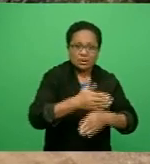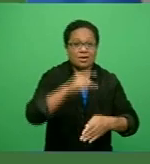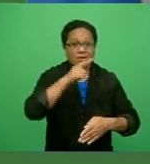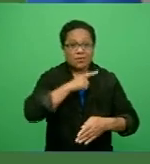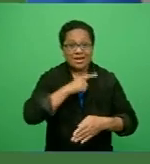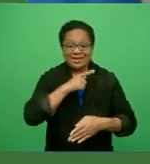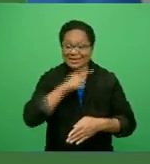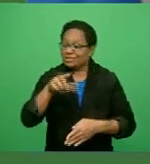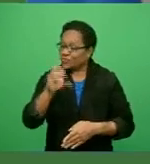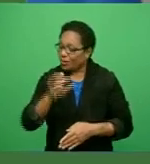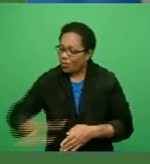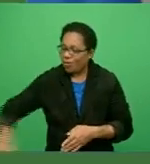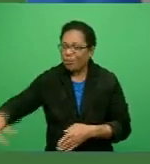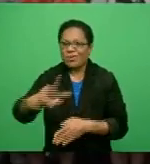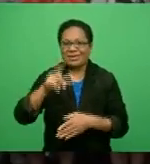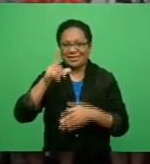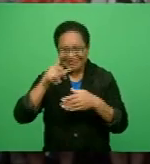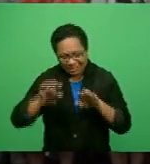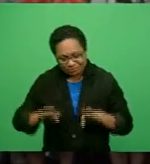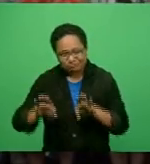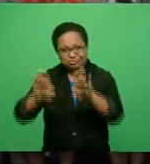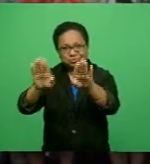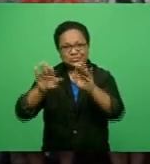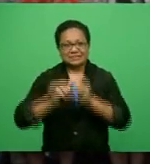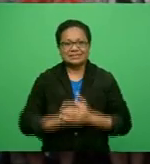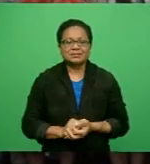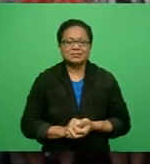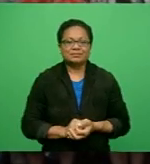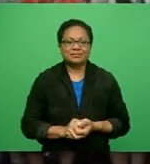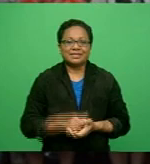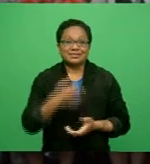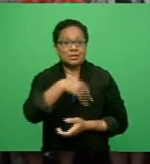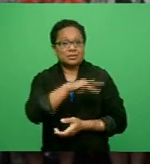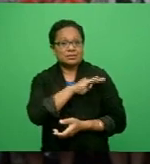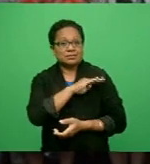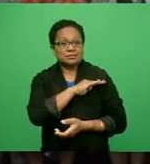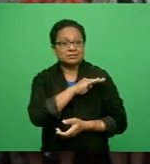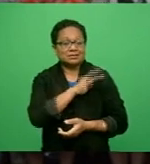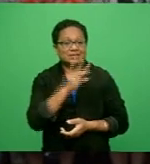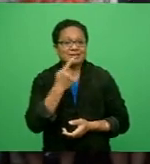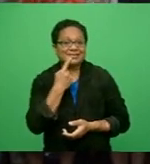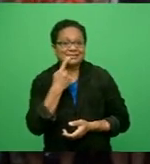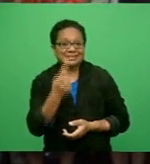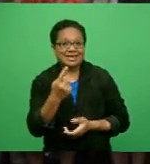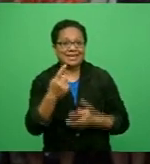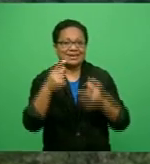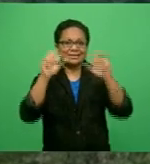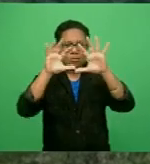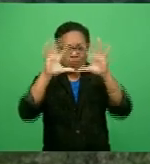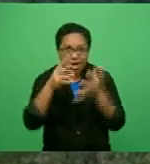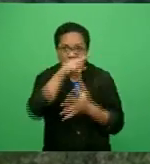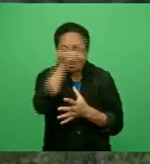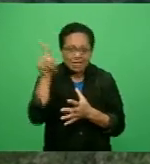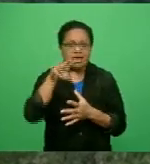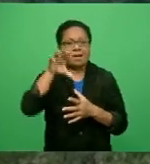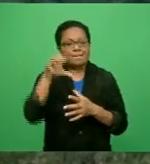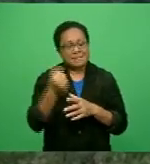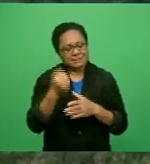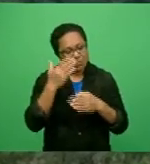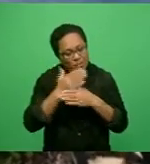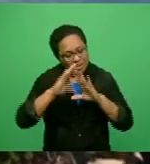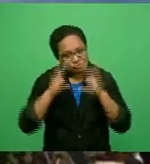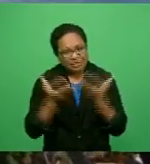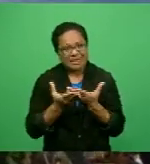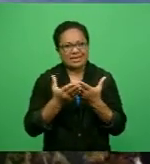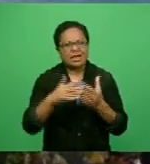security, and prosperity for all. Meanwhile, Prime Minister Mbainimarama says the world must press onwards to a future of net